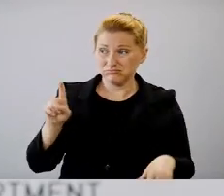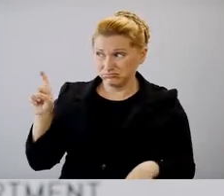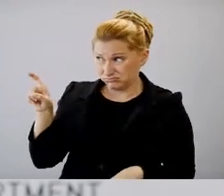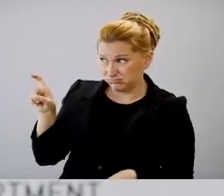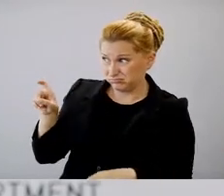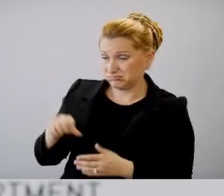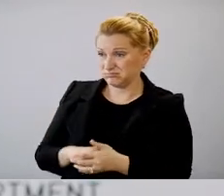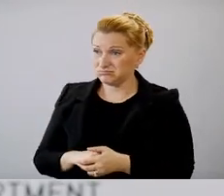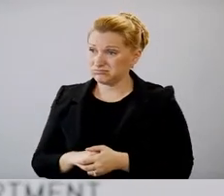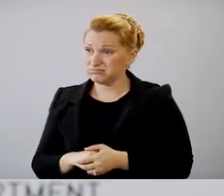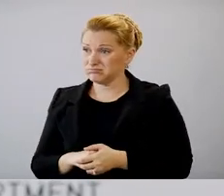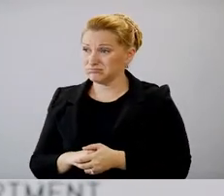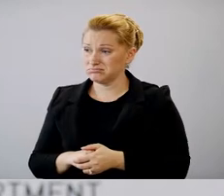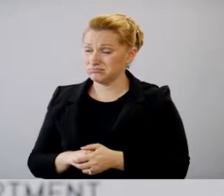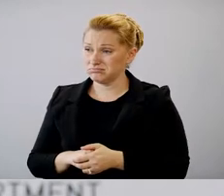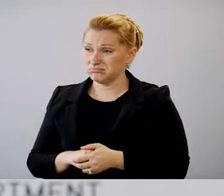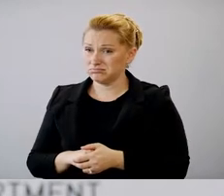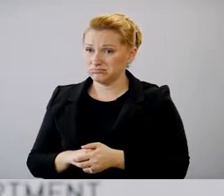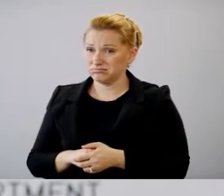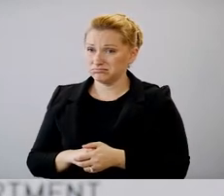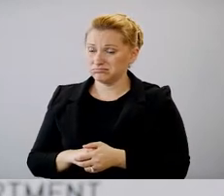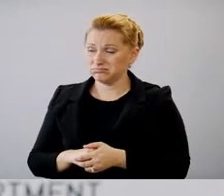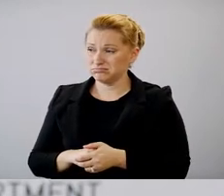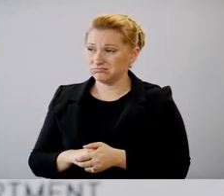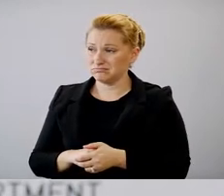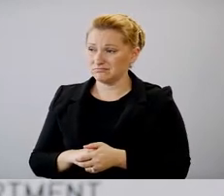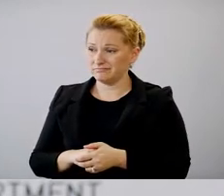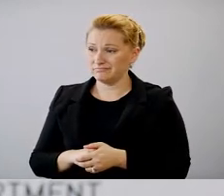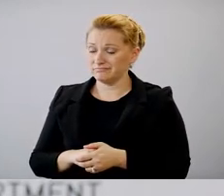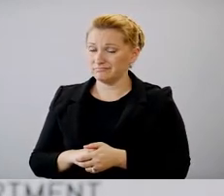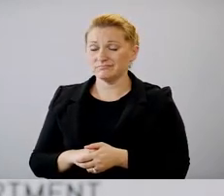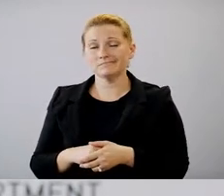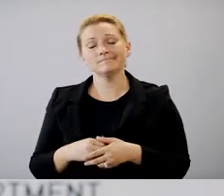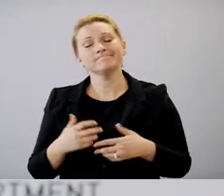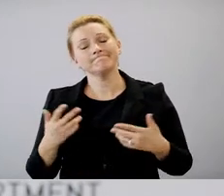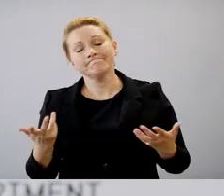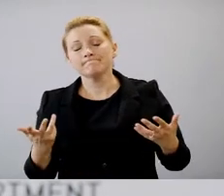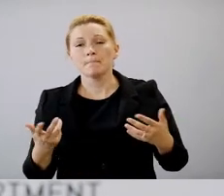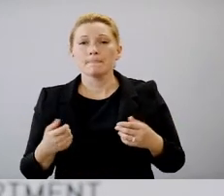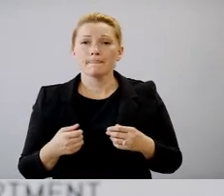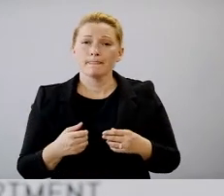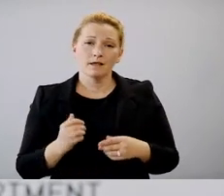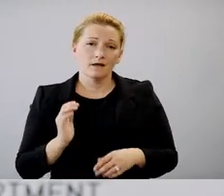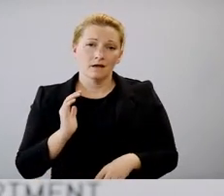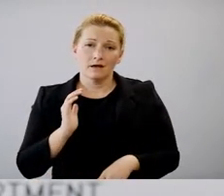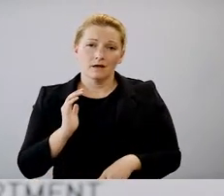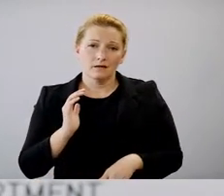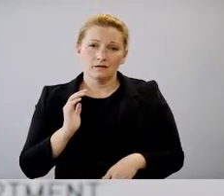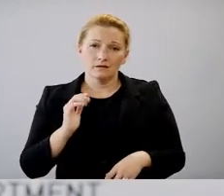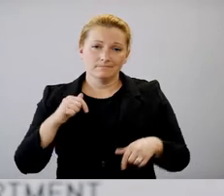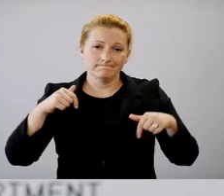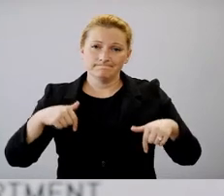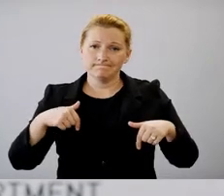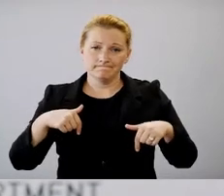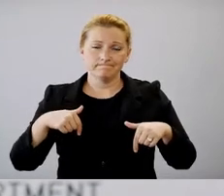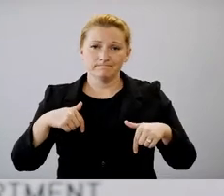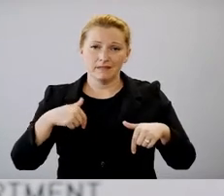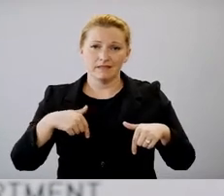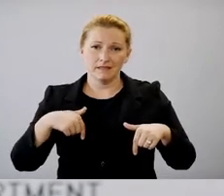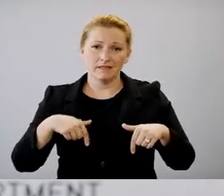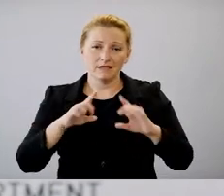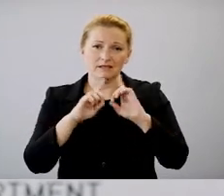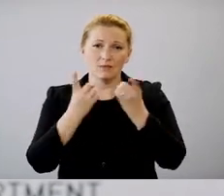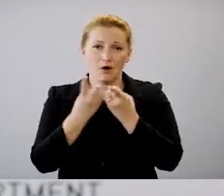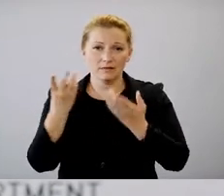starts to look in school districts, um, as the school year gets going. So our, our guidance is, uh, a network